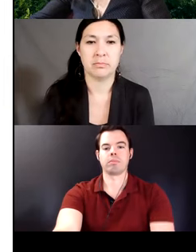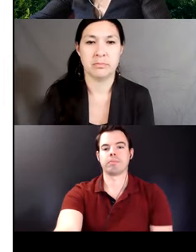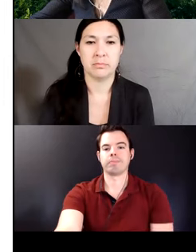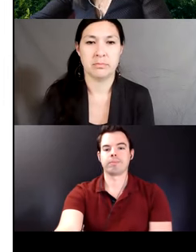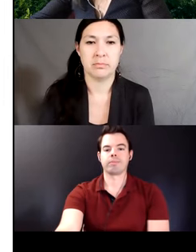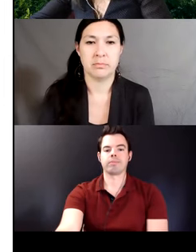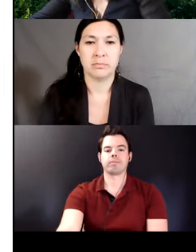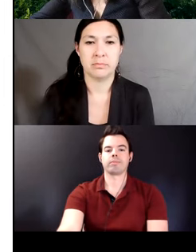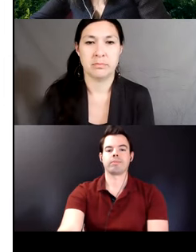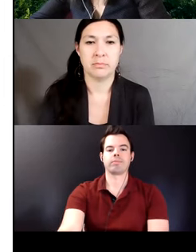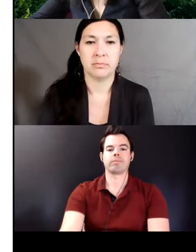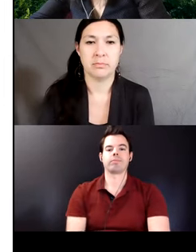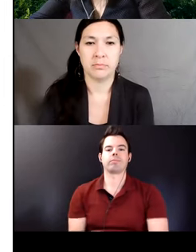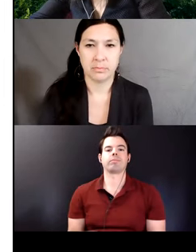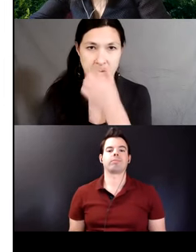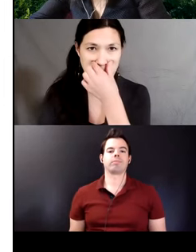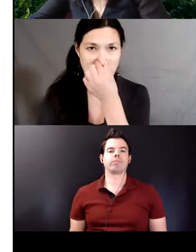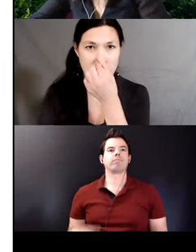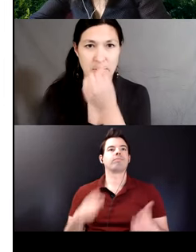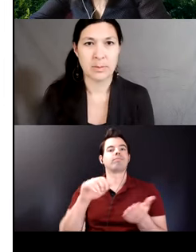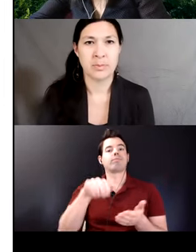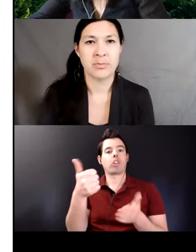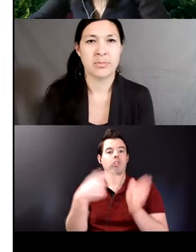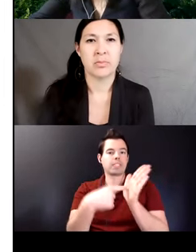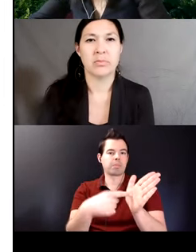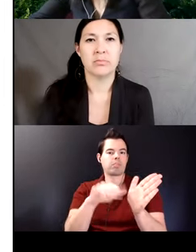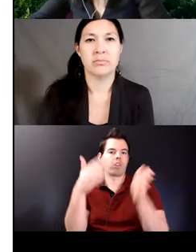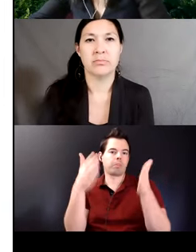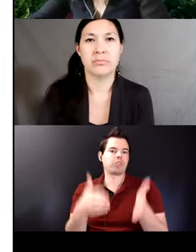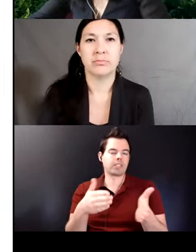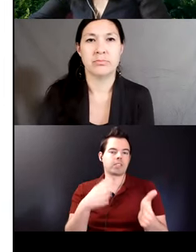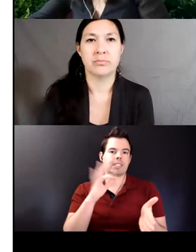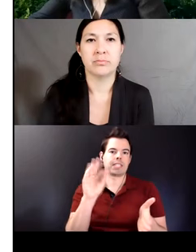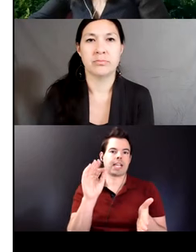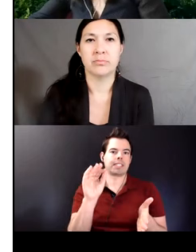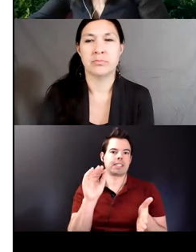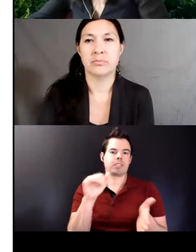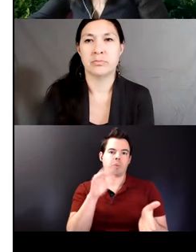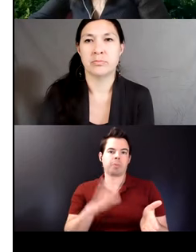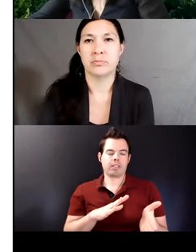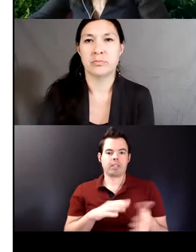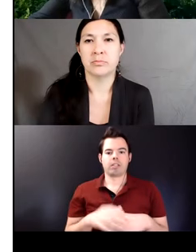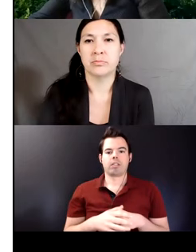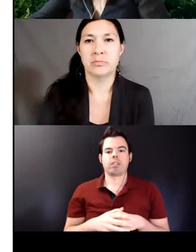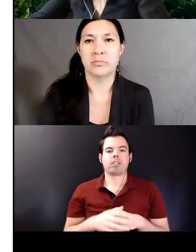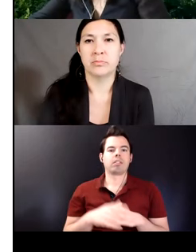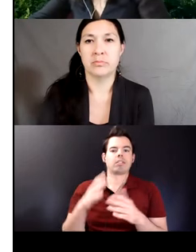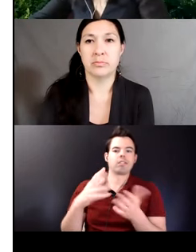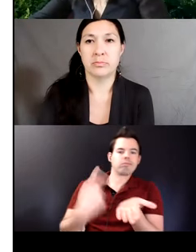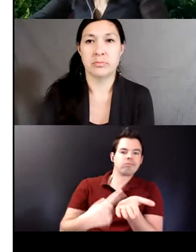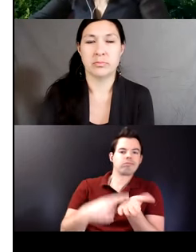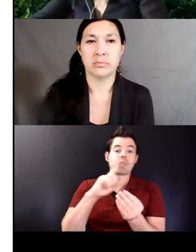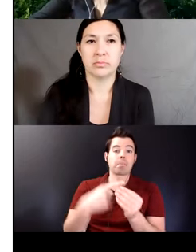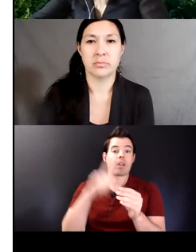here's another example with another consultant she is 90 years old the conversation is about the rain she